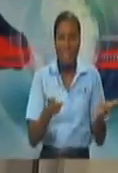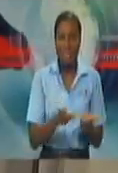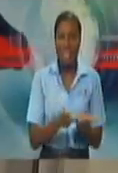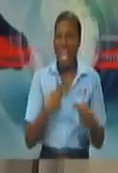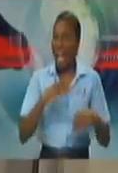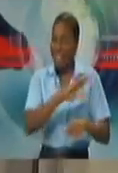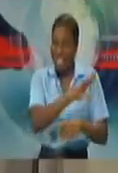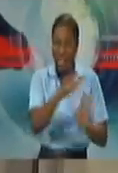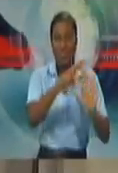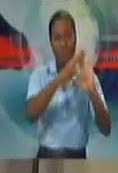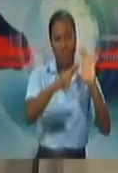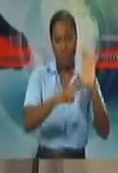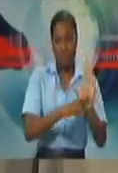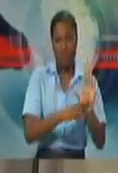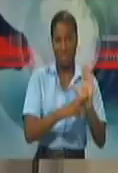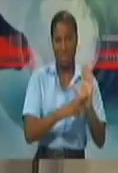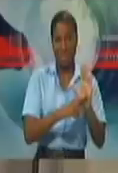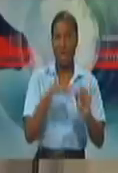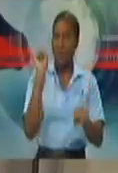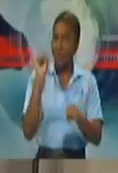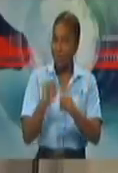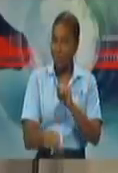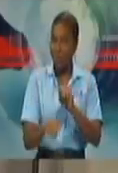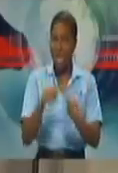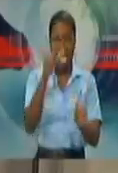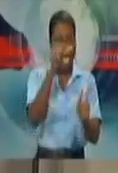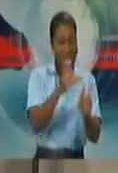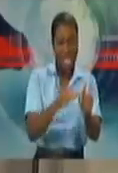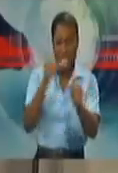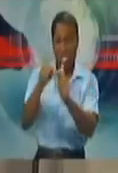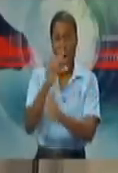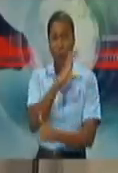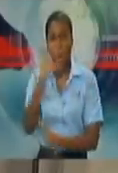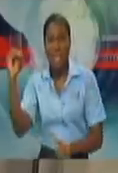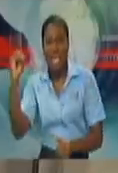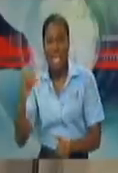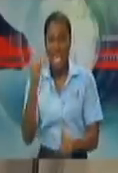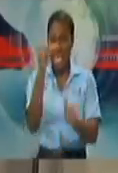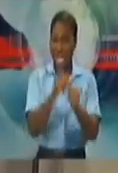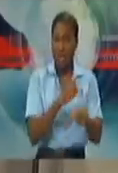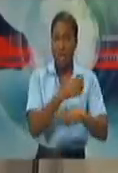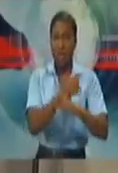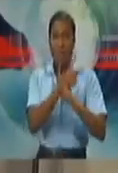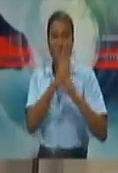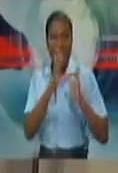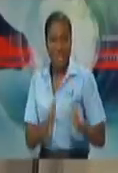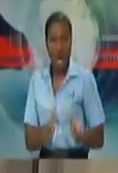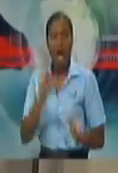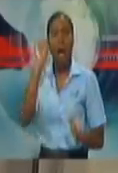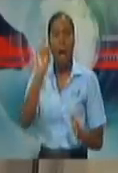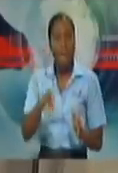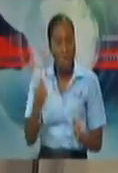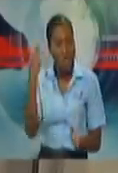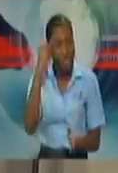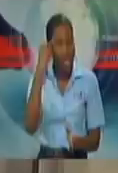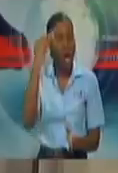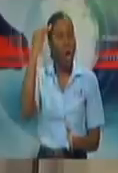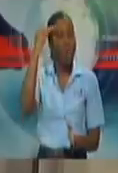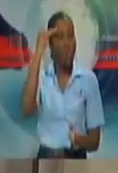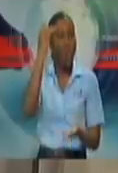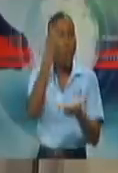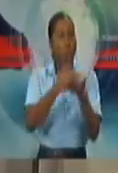the particular company, by the particular supervisor, and just adopt a common sense approach.